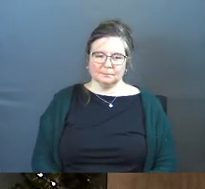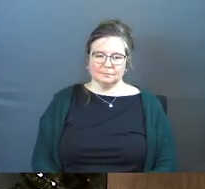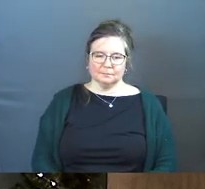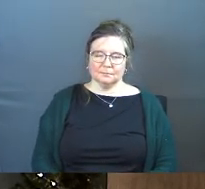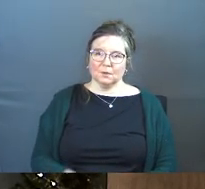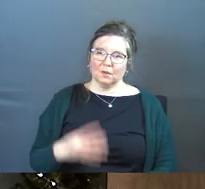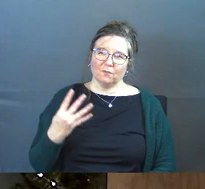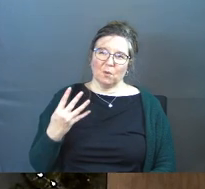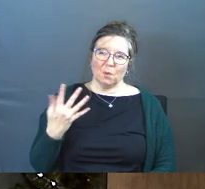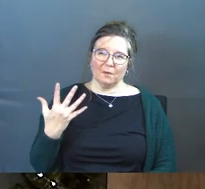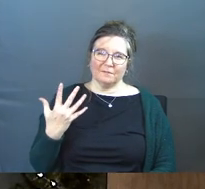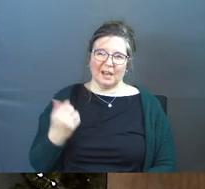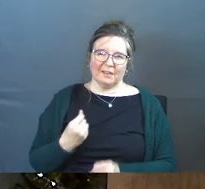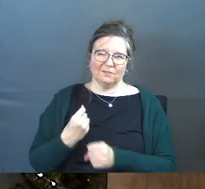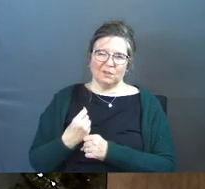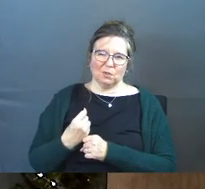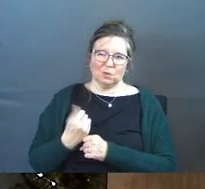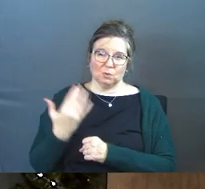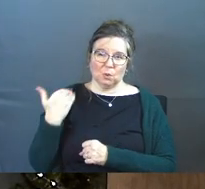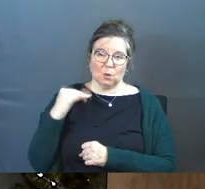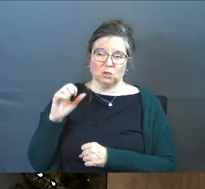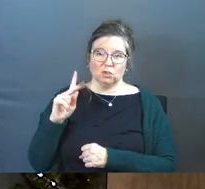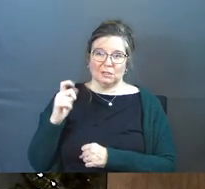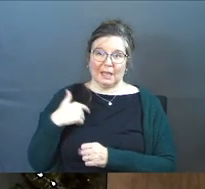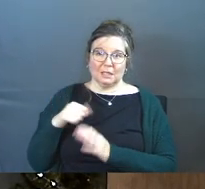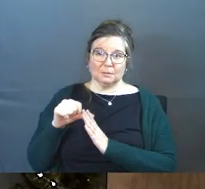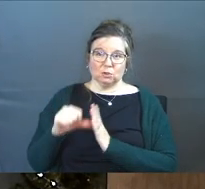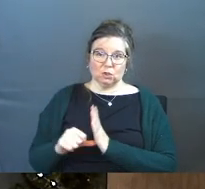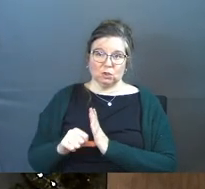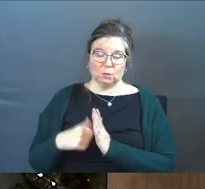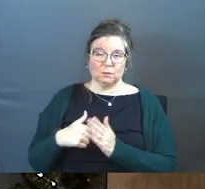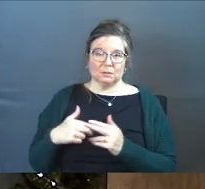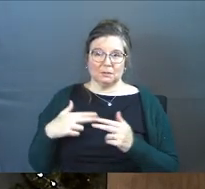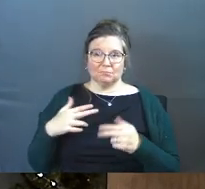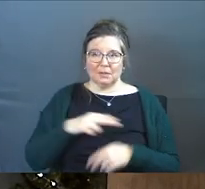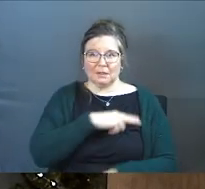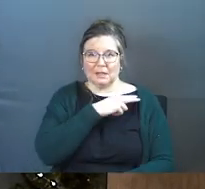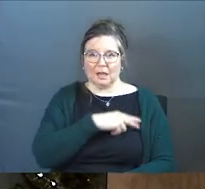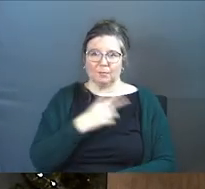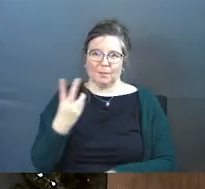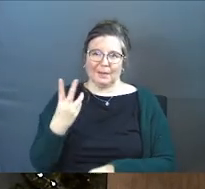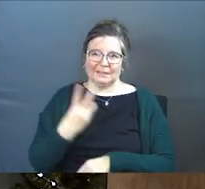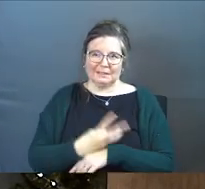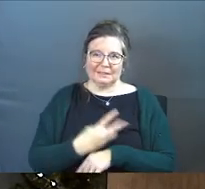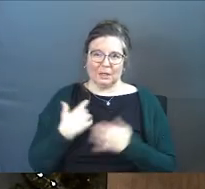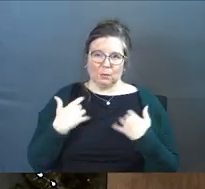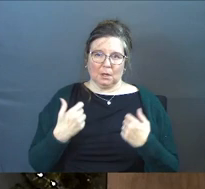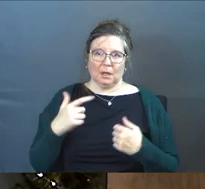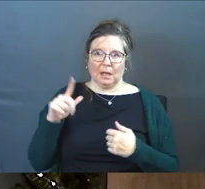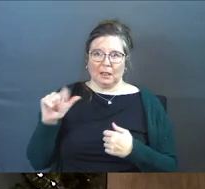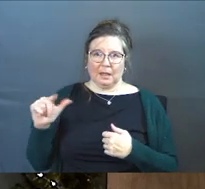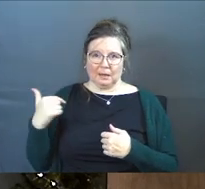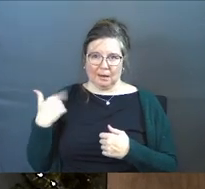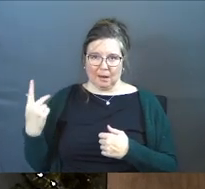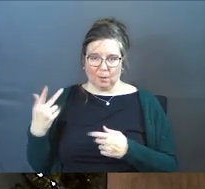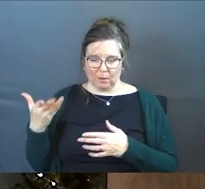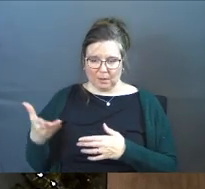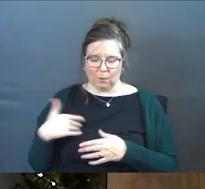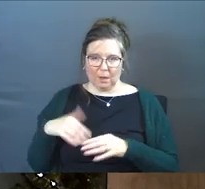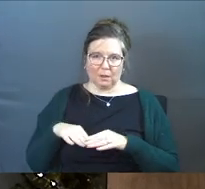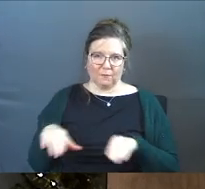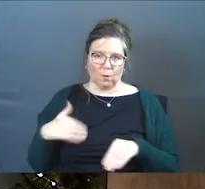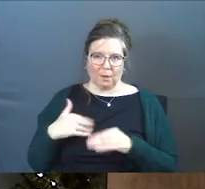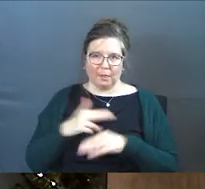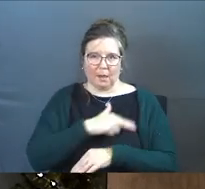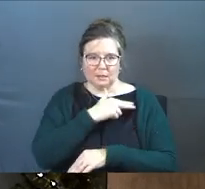four or five years ago Jake had had some surgery was in the hospital for about six days recovering and Linda and I were there and we were on a